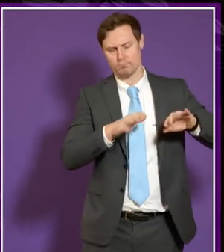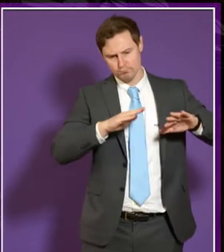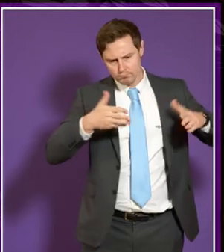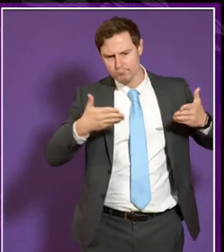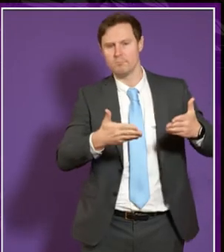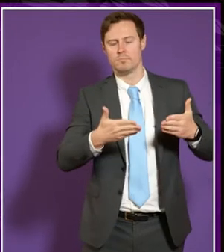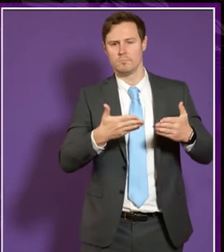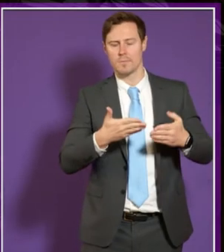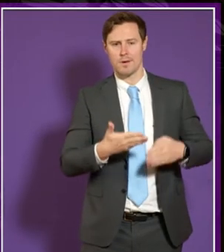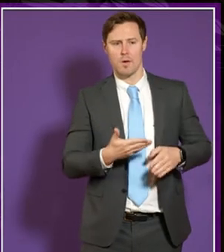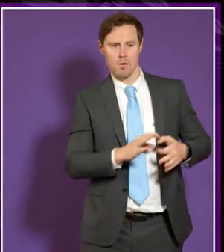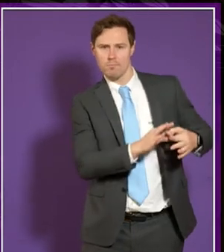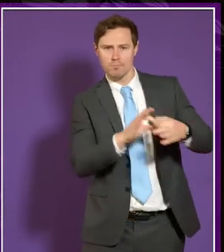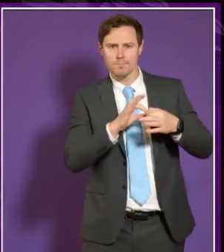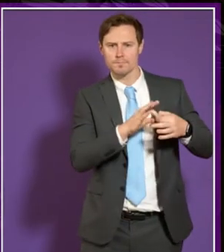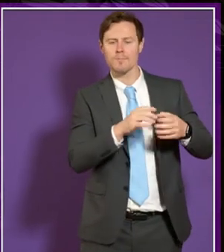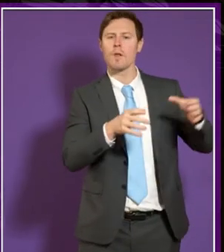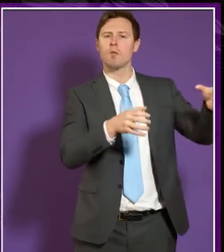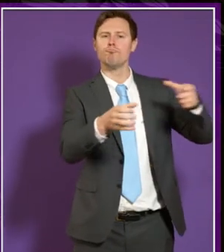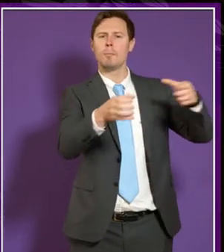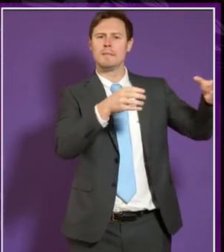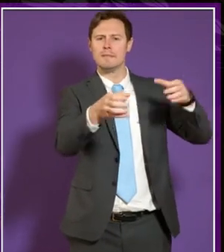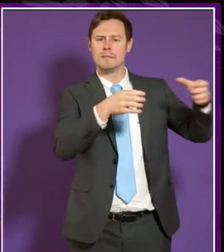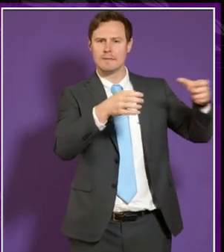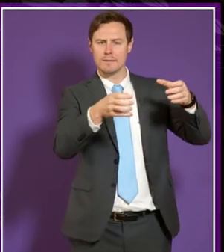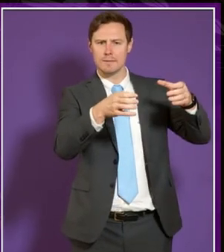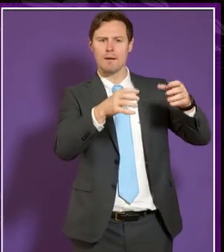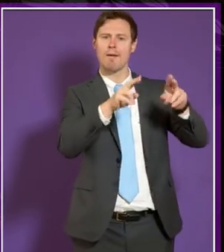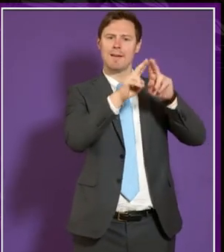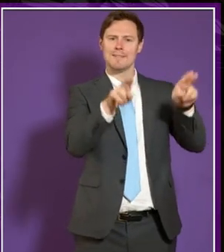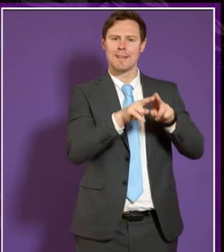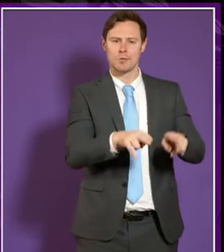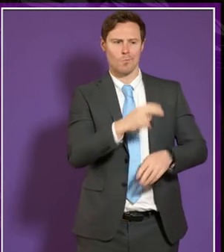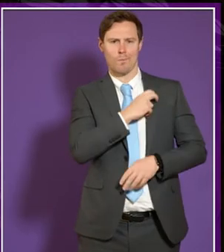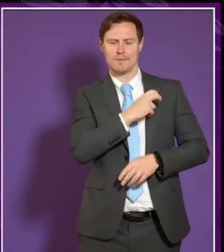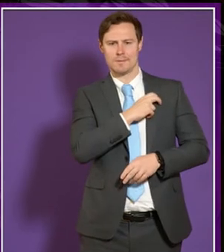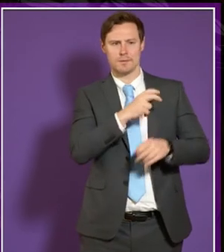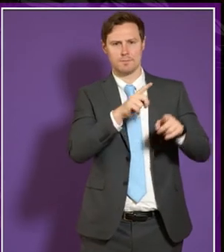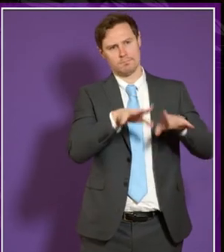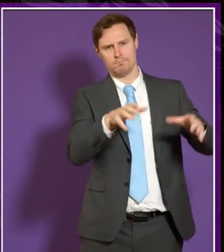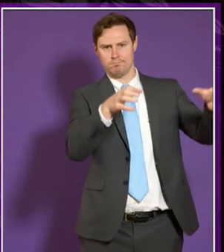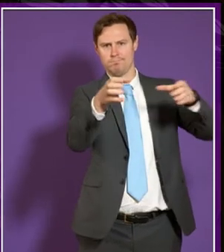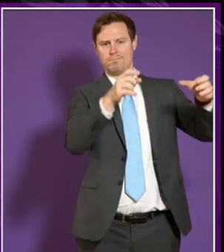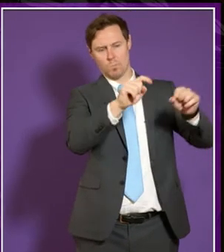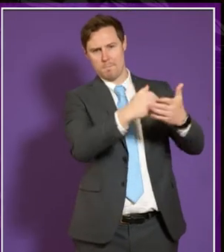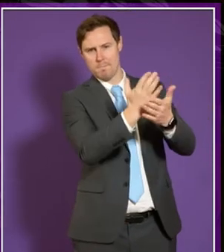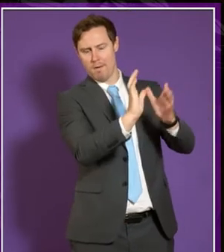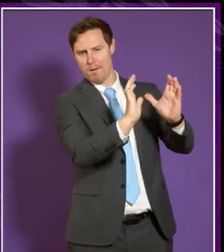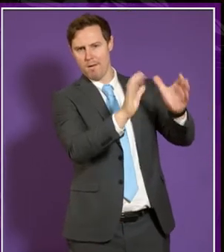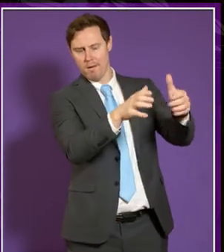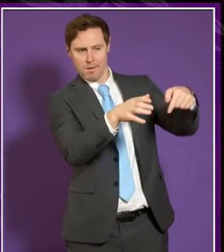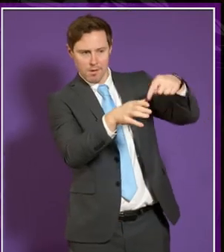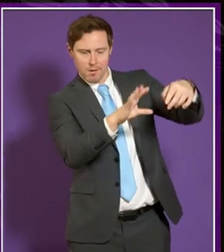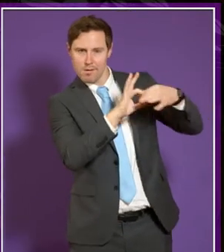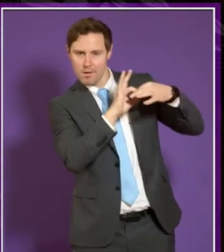with our recruitment and international officers, their one section, to